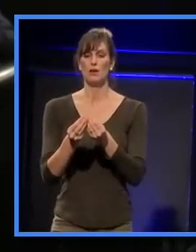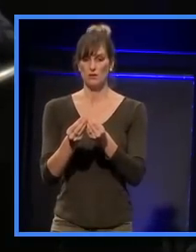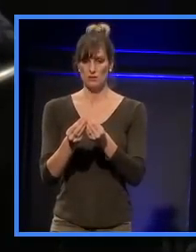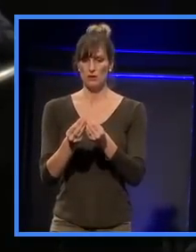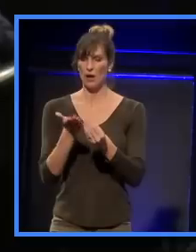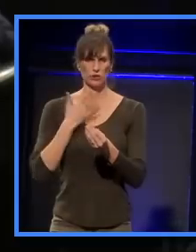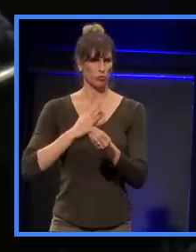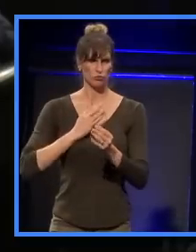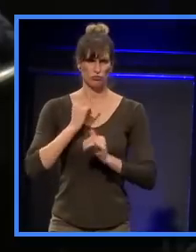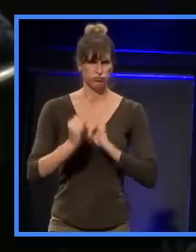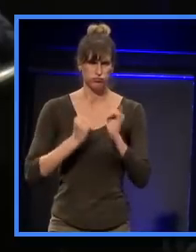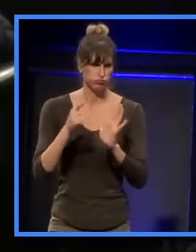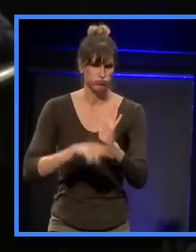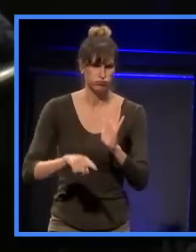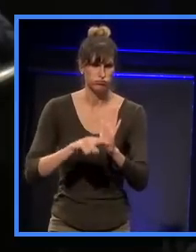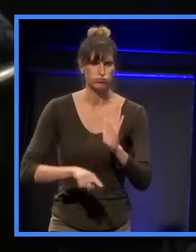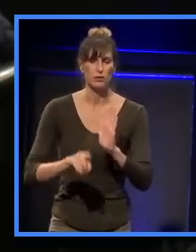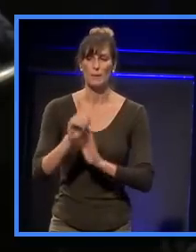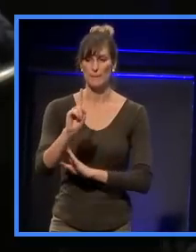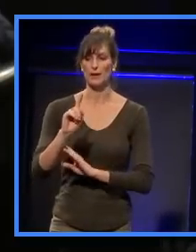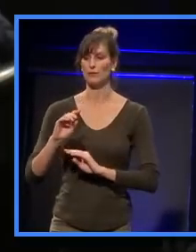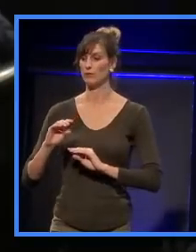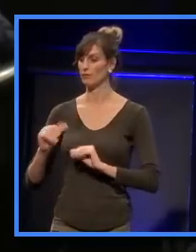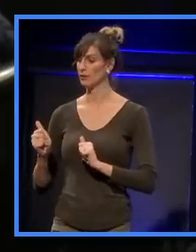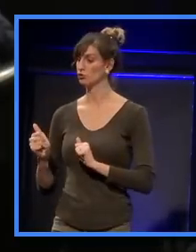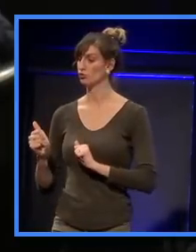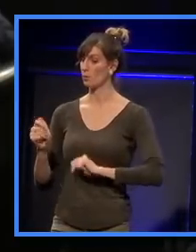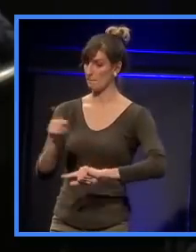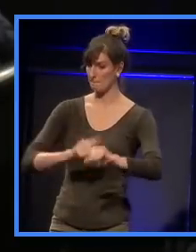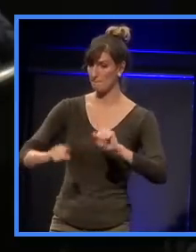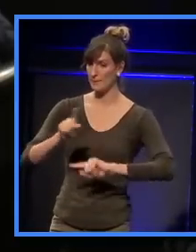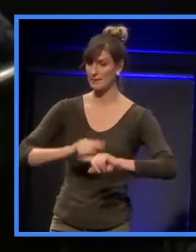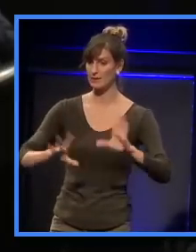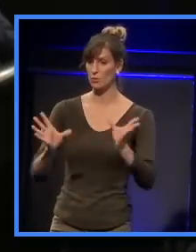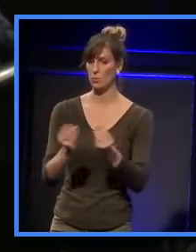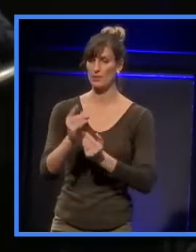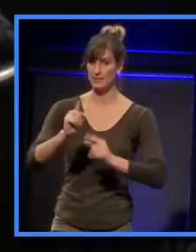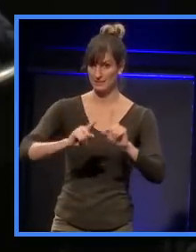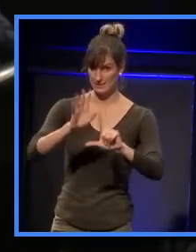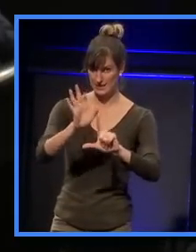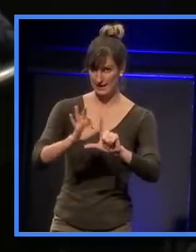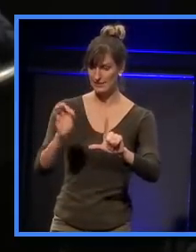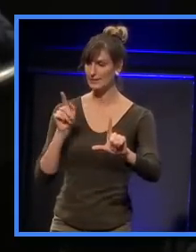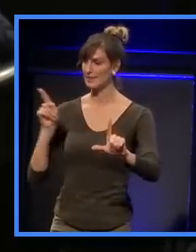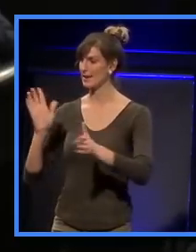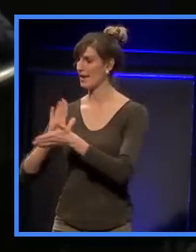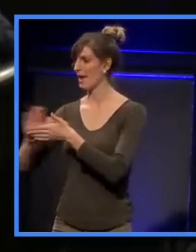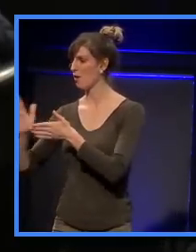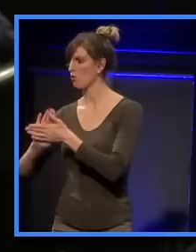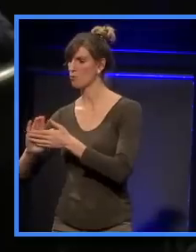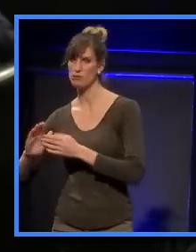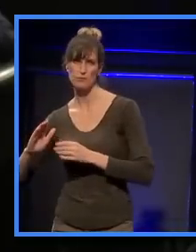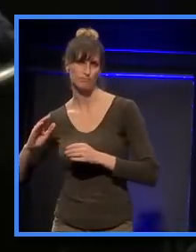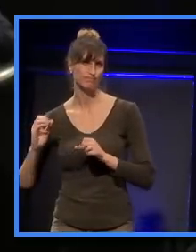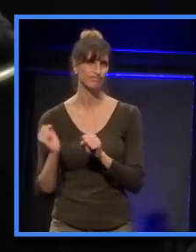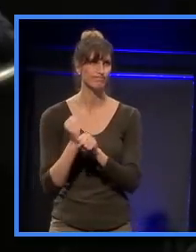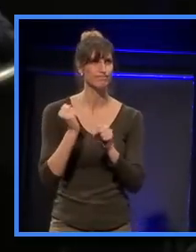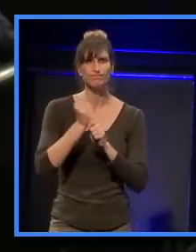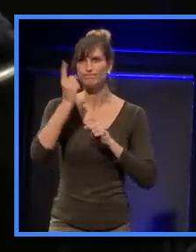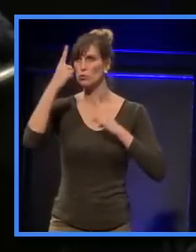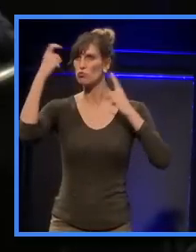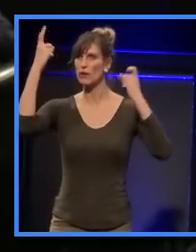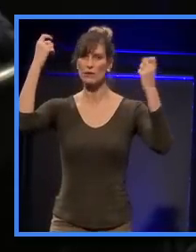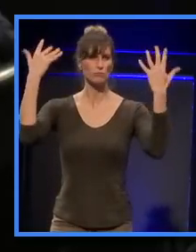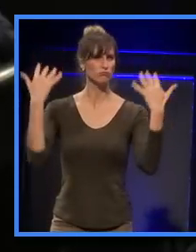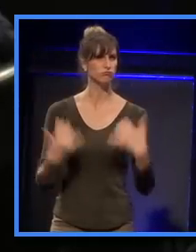but we'd have a meeting with the city architect, and Harold would come up with these amazingly radical ideas. We had a, for this